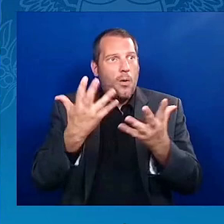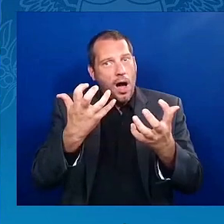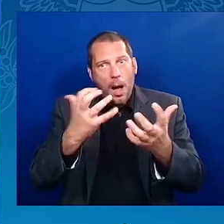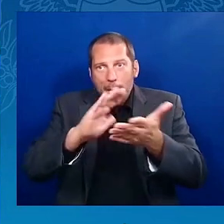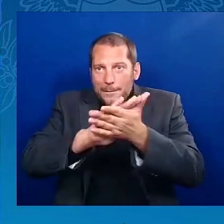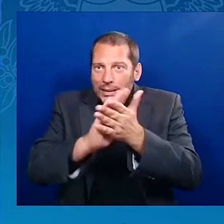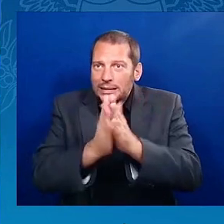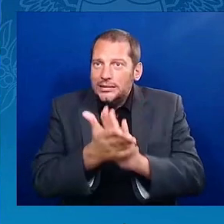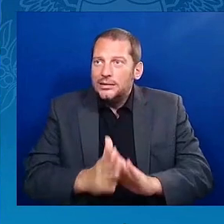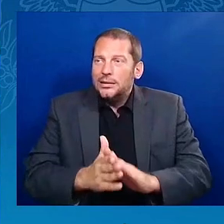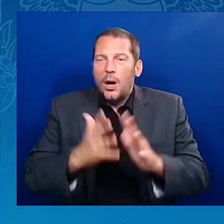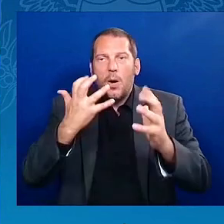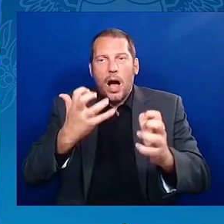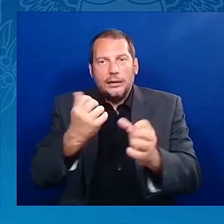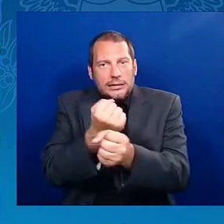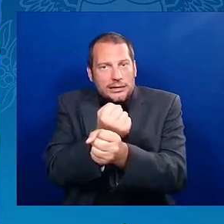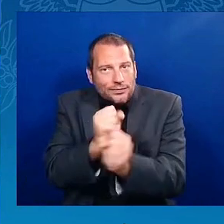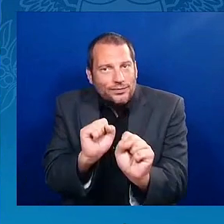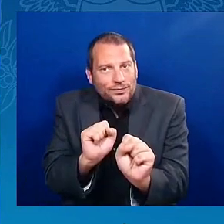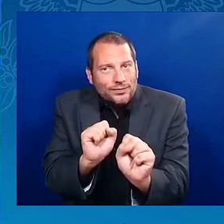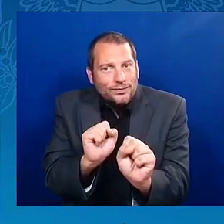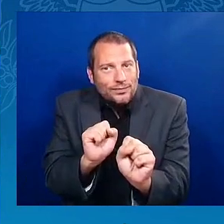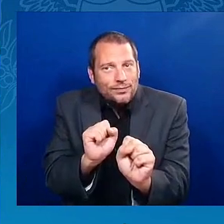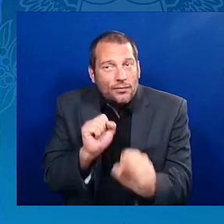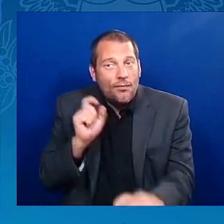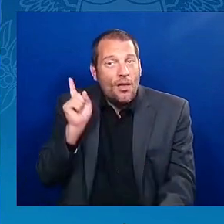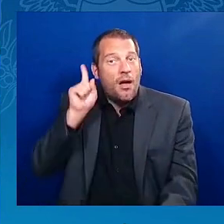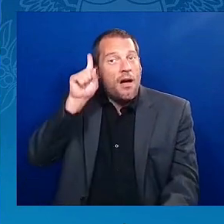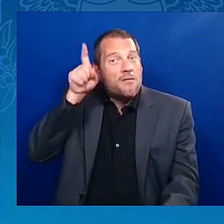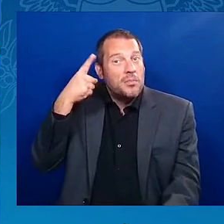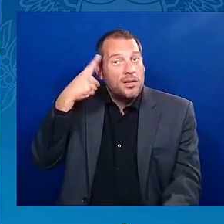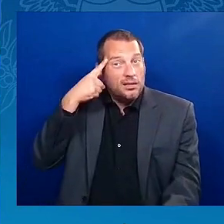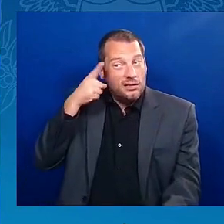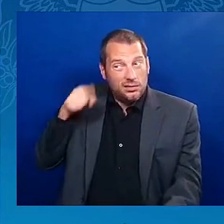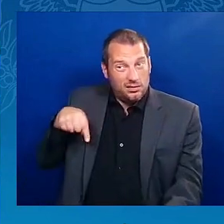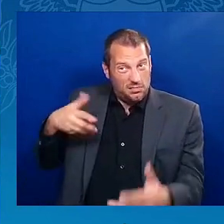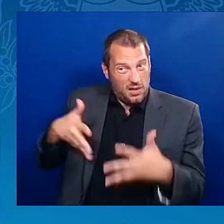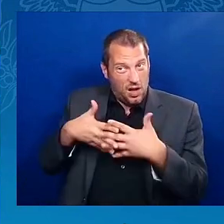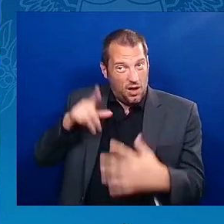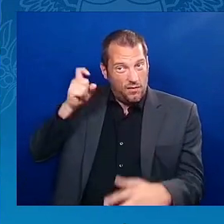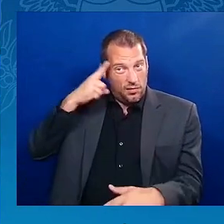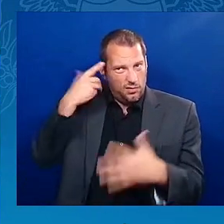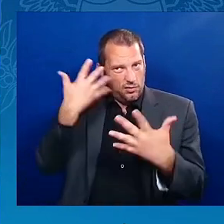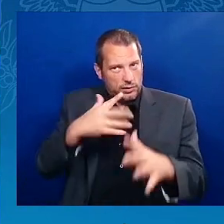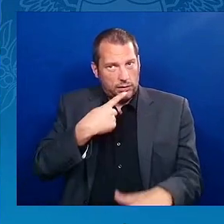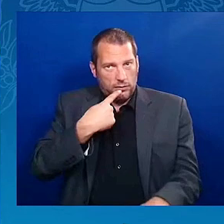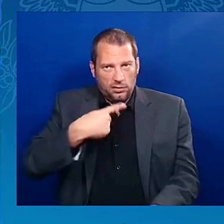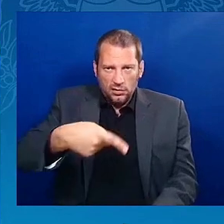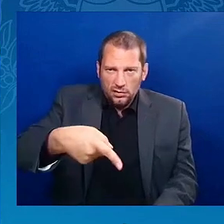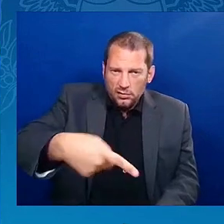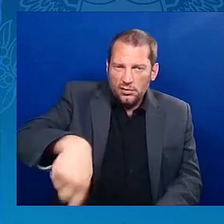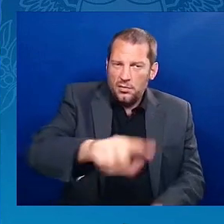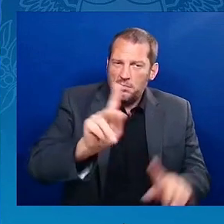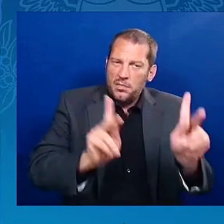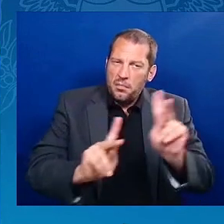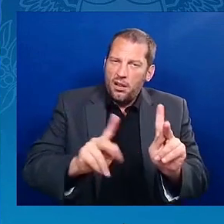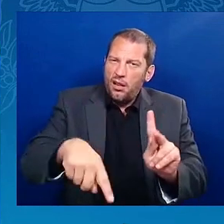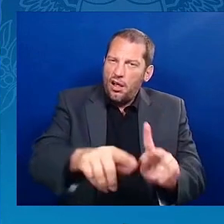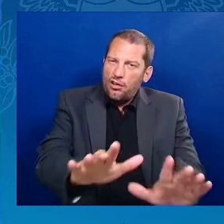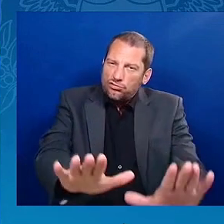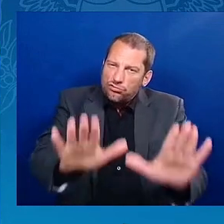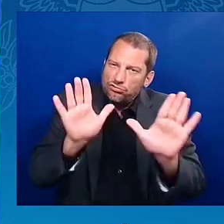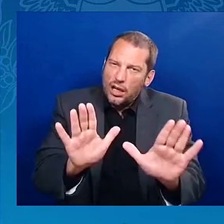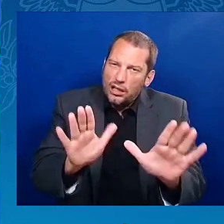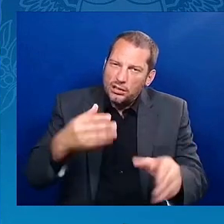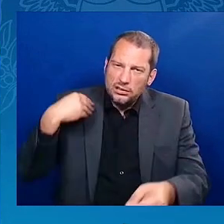government in essence said, the people said, you are the greatest generation. You sacrifice so much. We owe